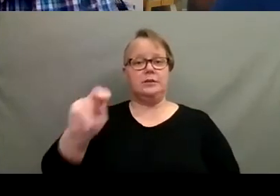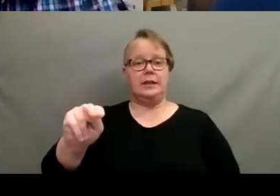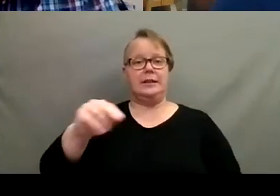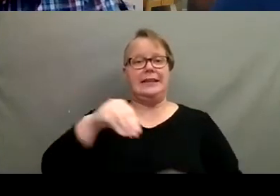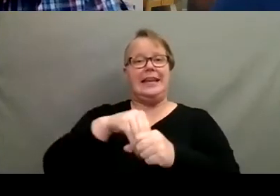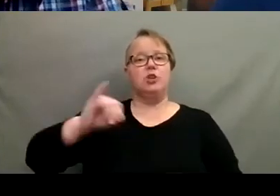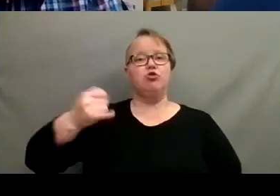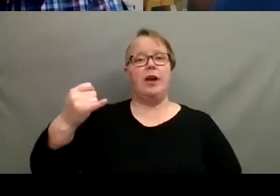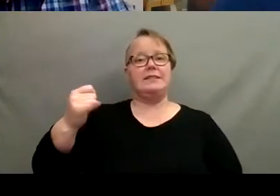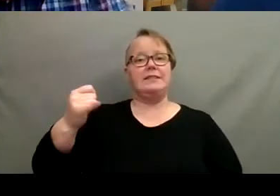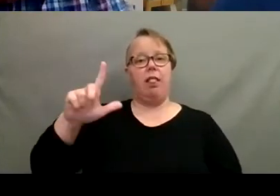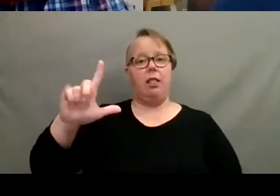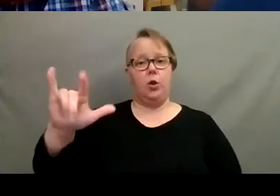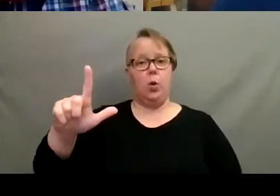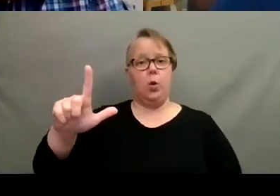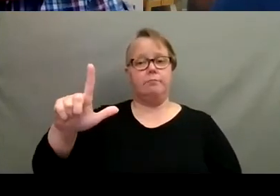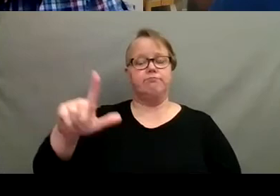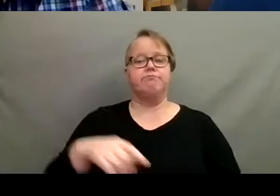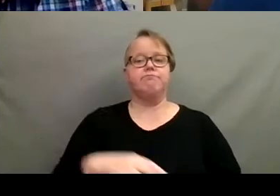Hello, Chris and Katie. How are you?